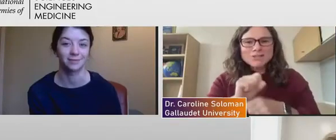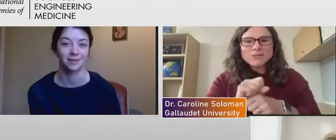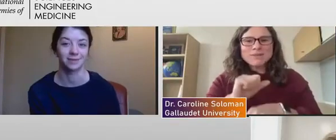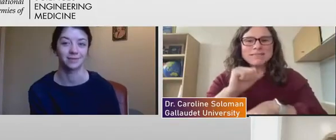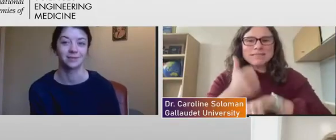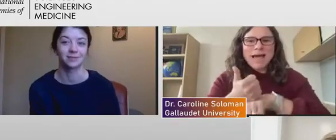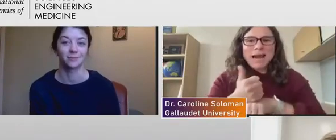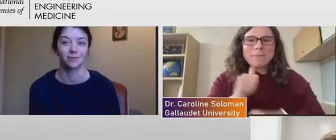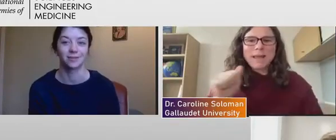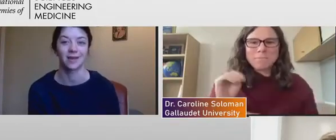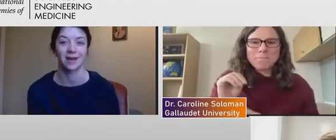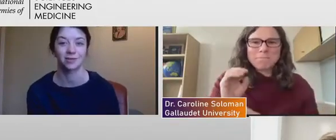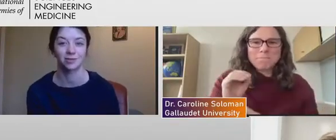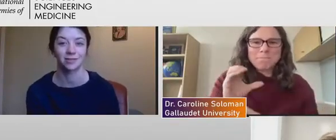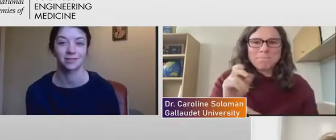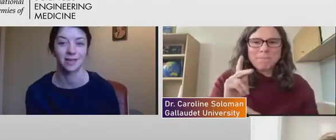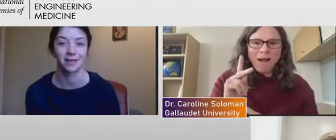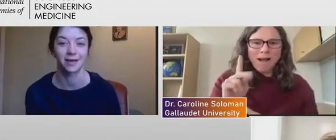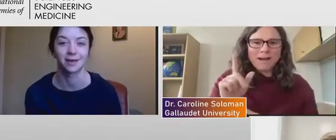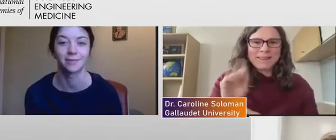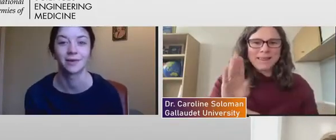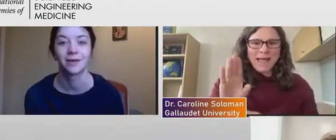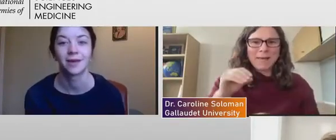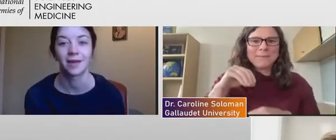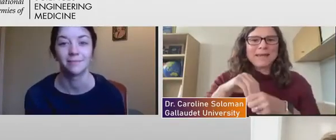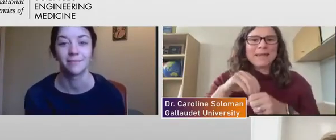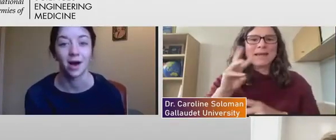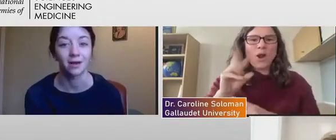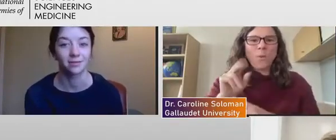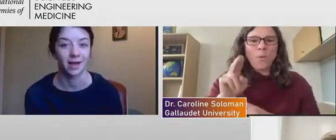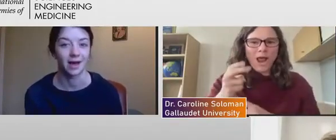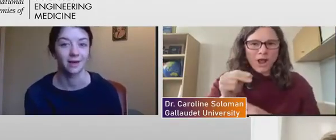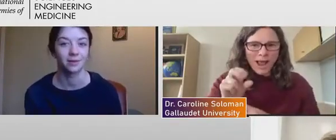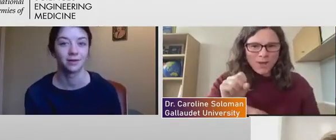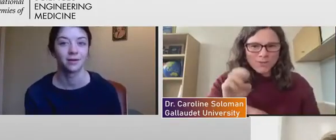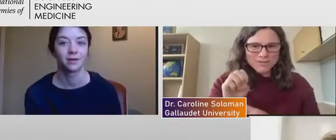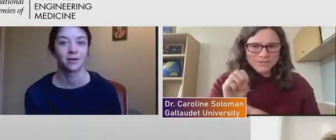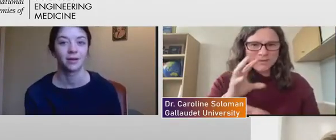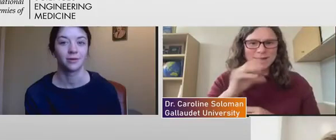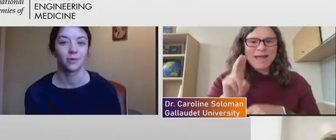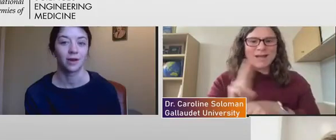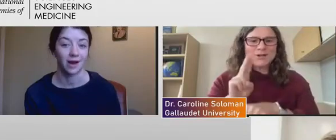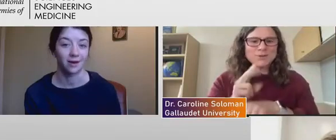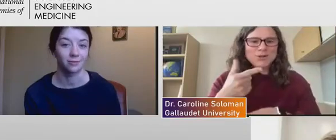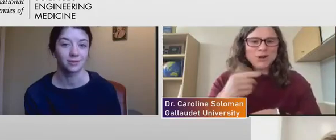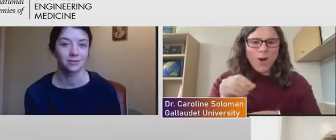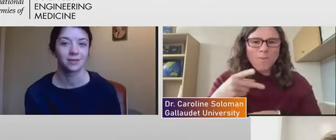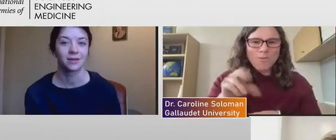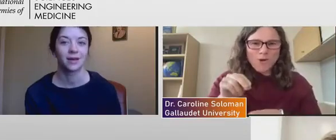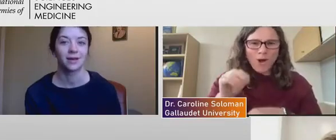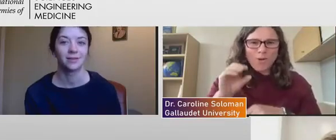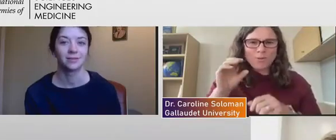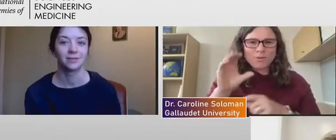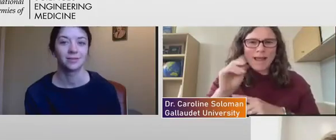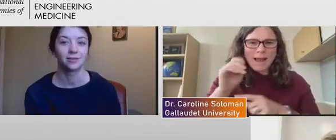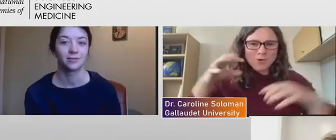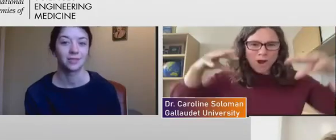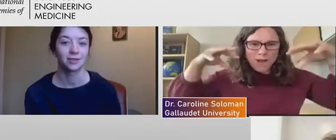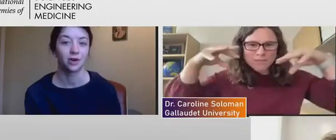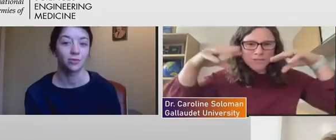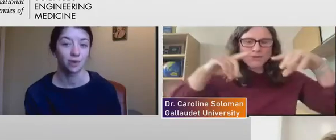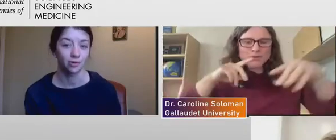our lab spaces was actually setting up a mock lab in a warehouse and